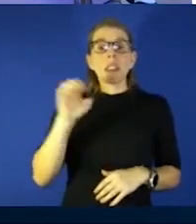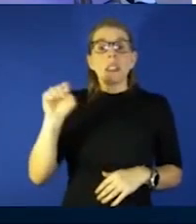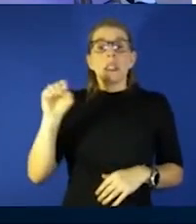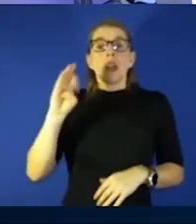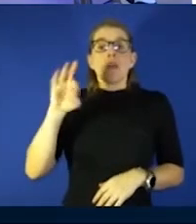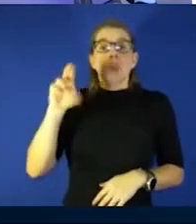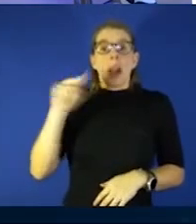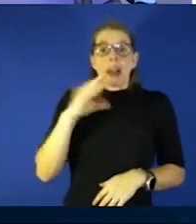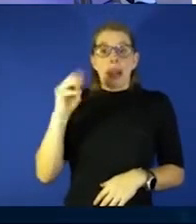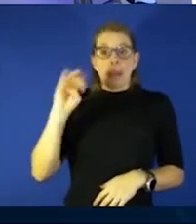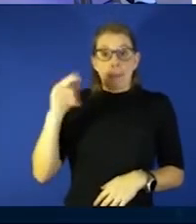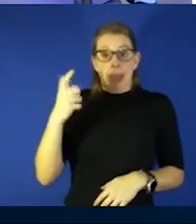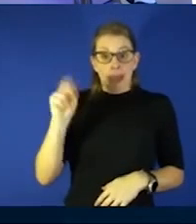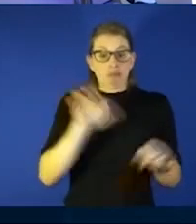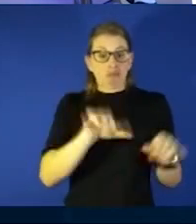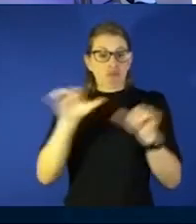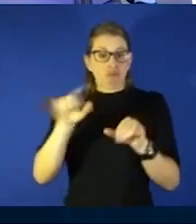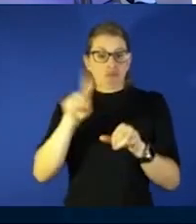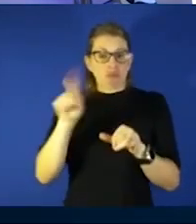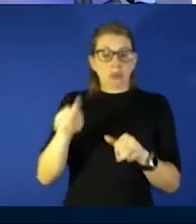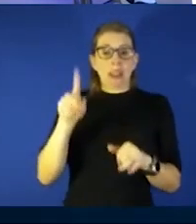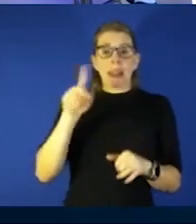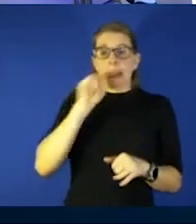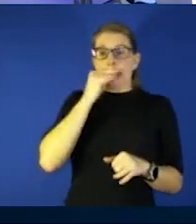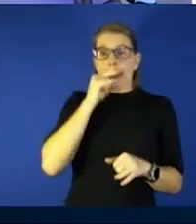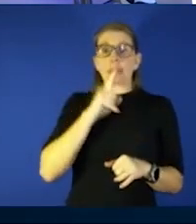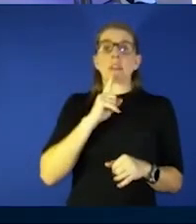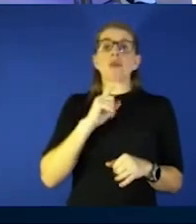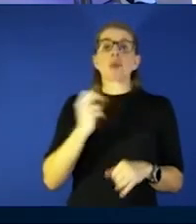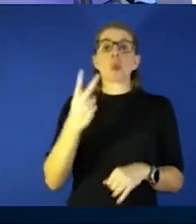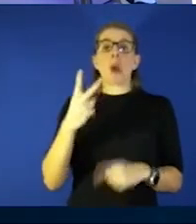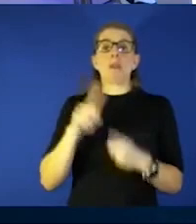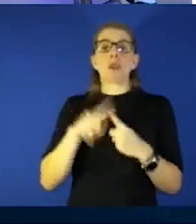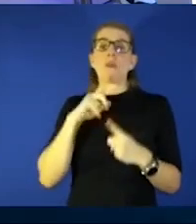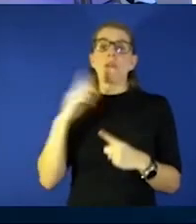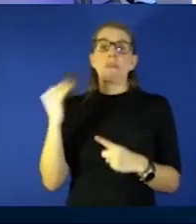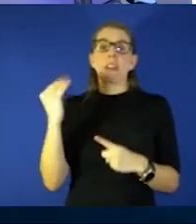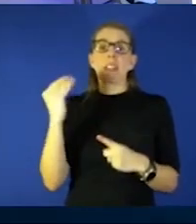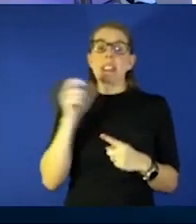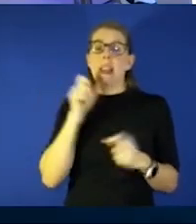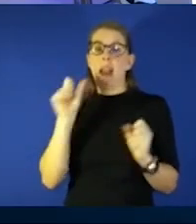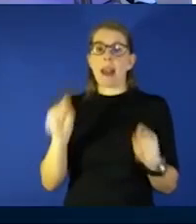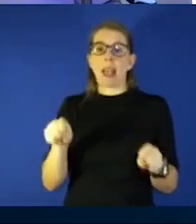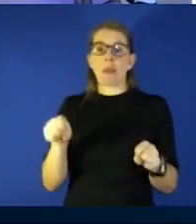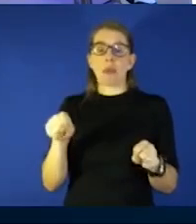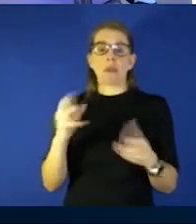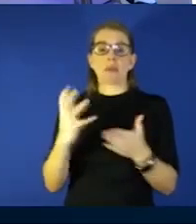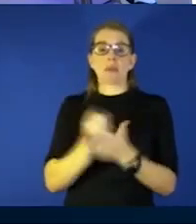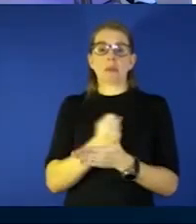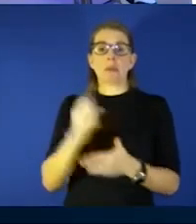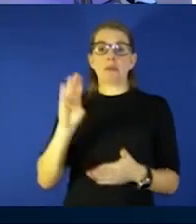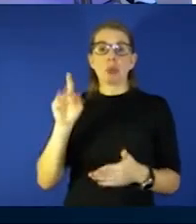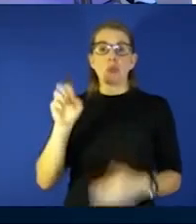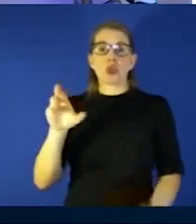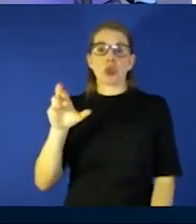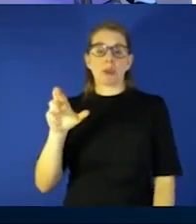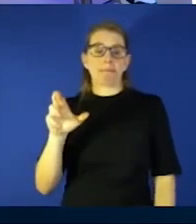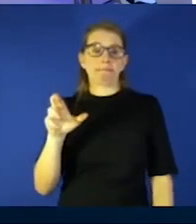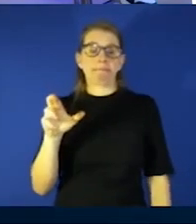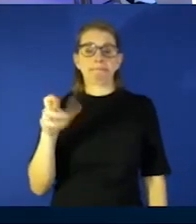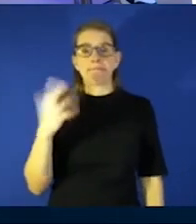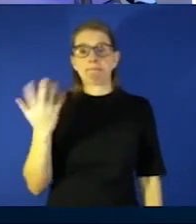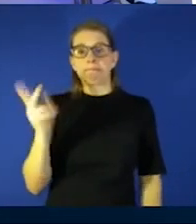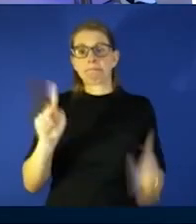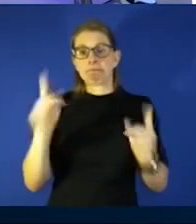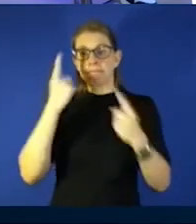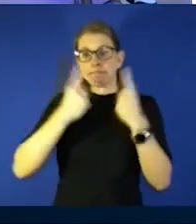and megan have similar questions what about our kids 12 to 15 who have not been able to get boosted yet so i think people